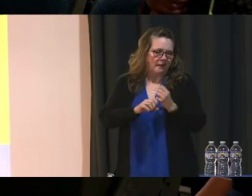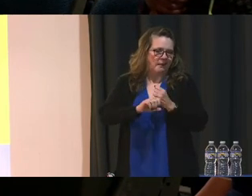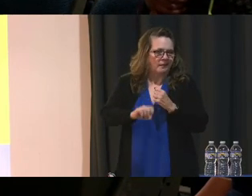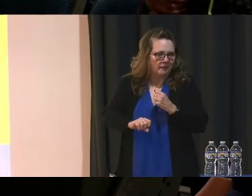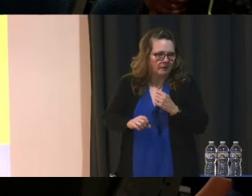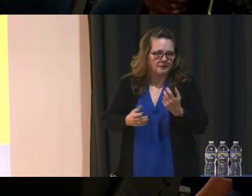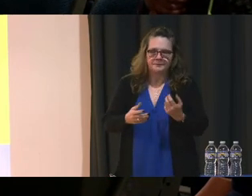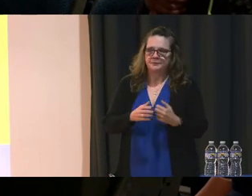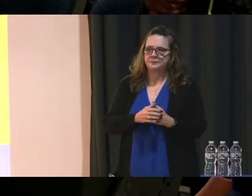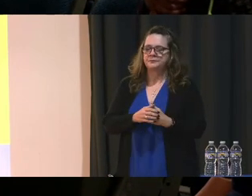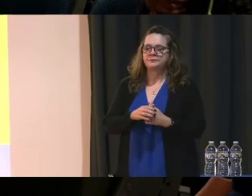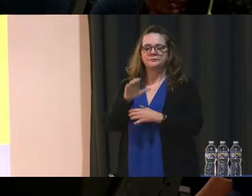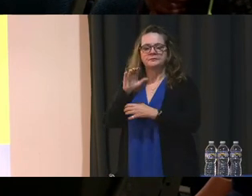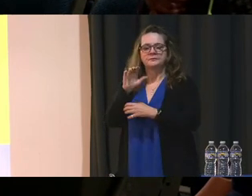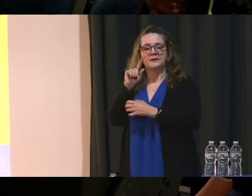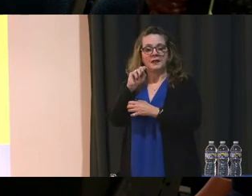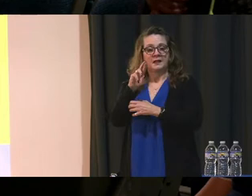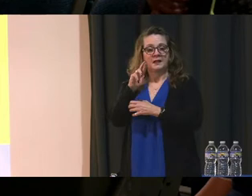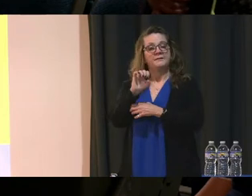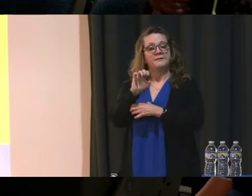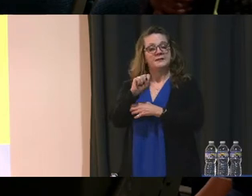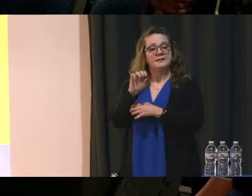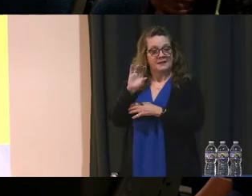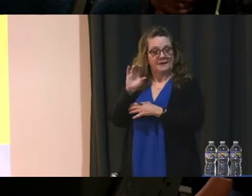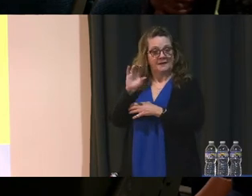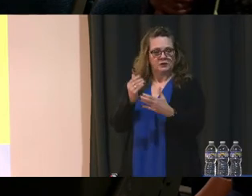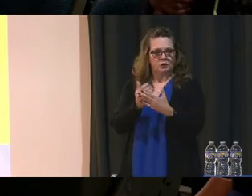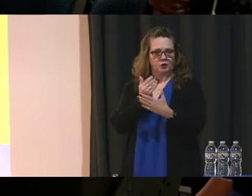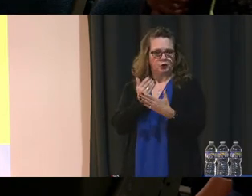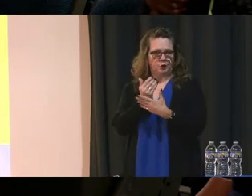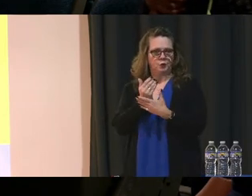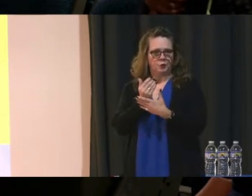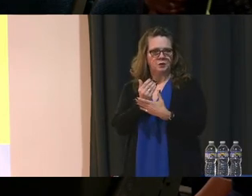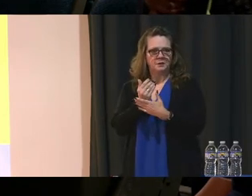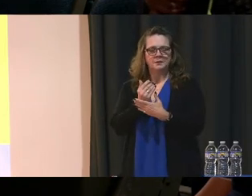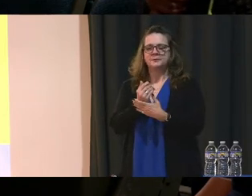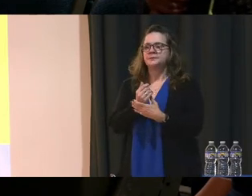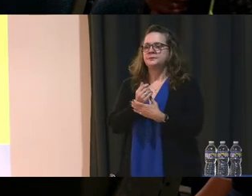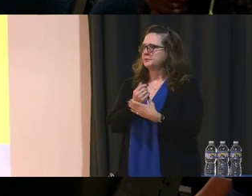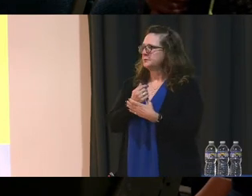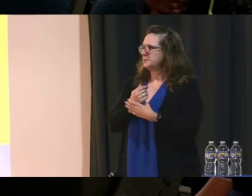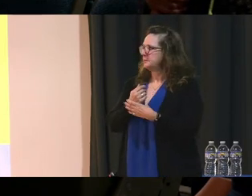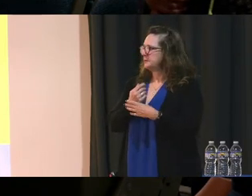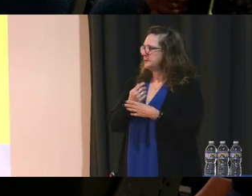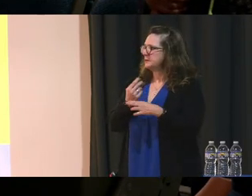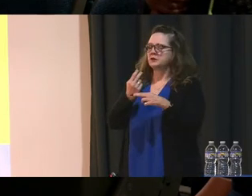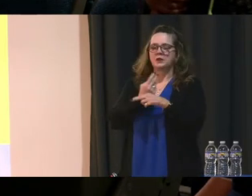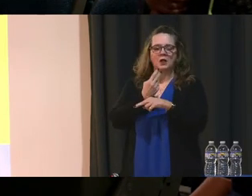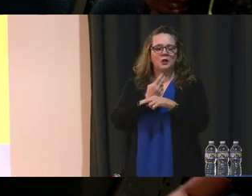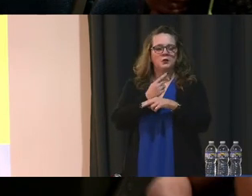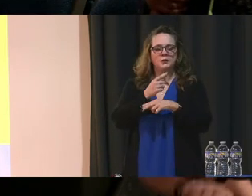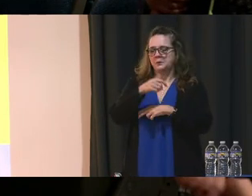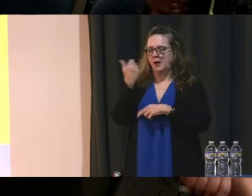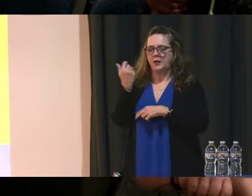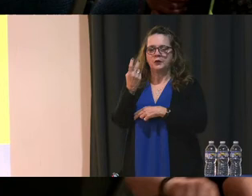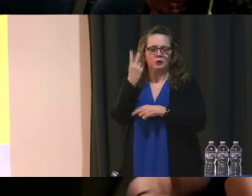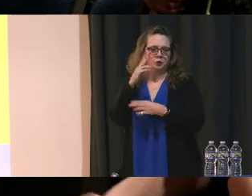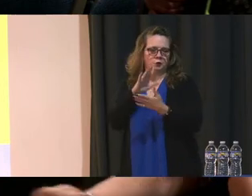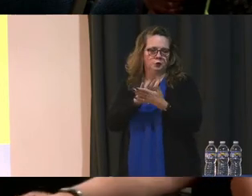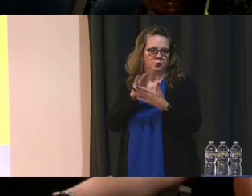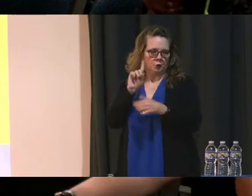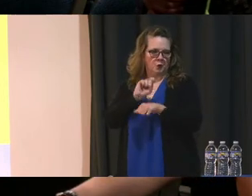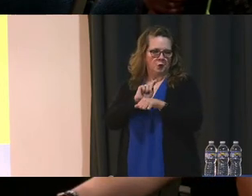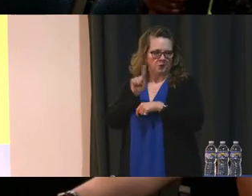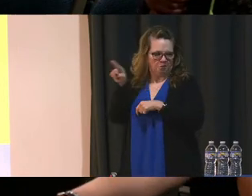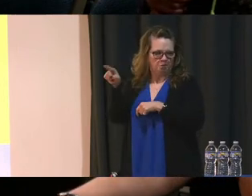So Canvas is new for us. I actually used Canvas in my last two school districts where I was